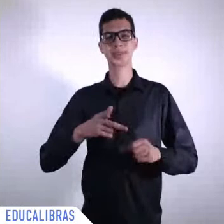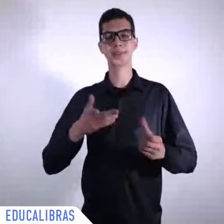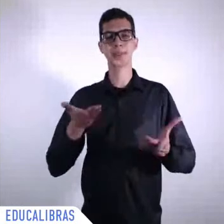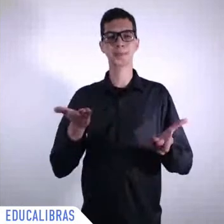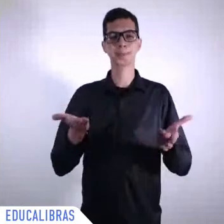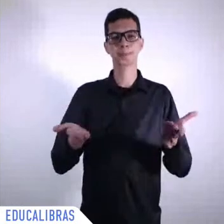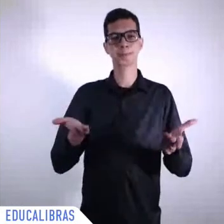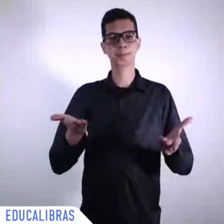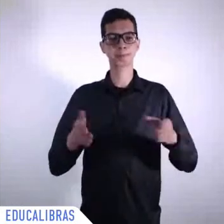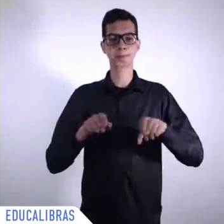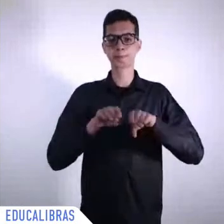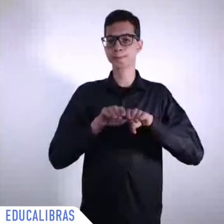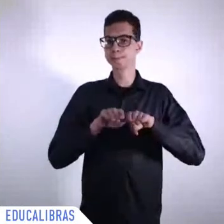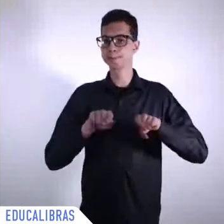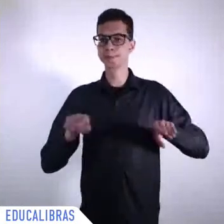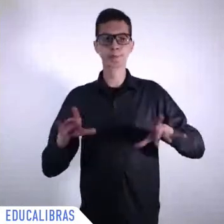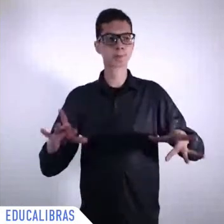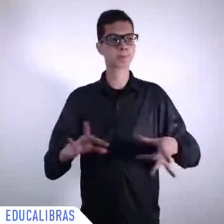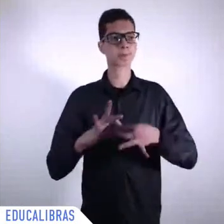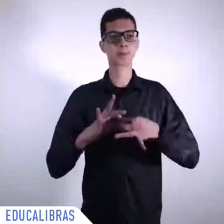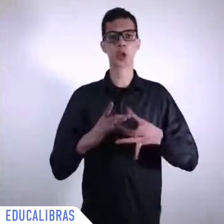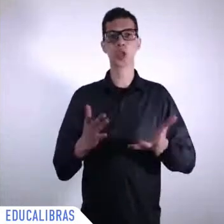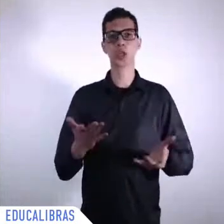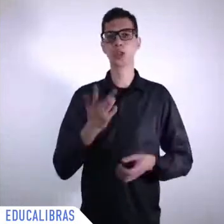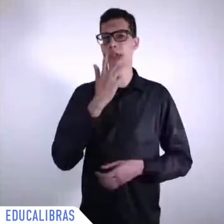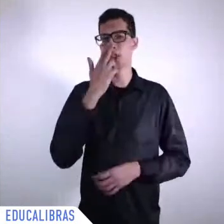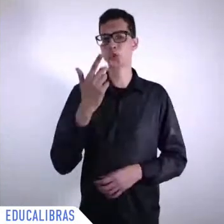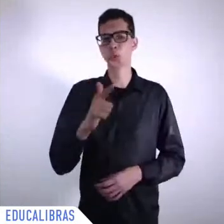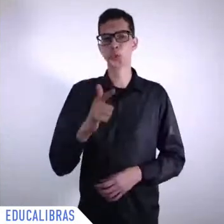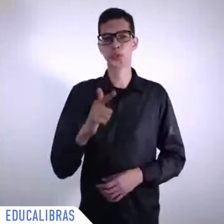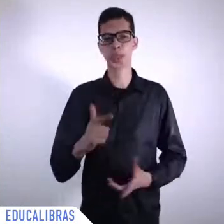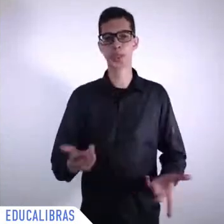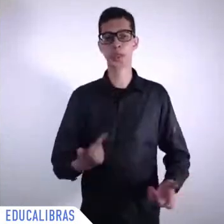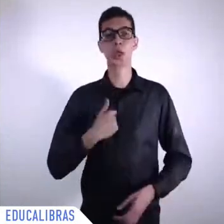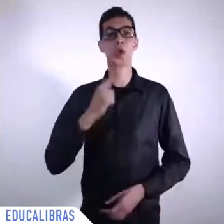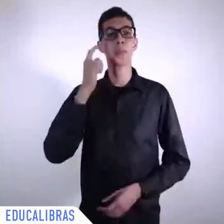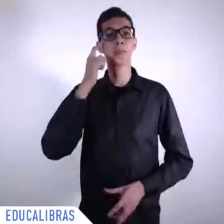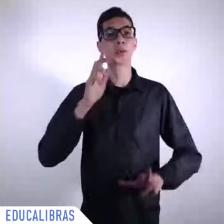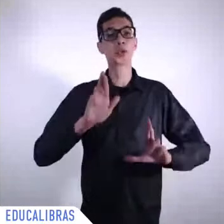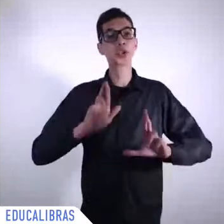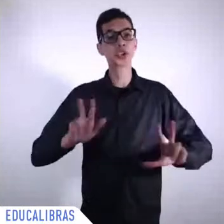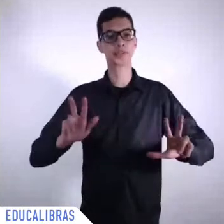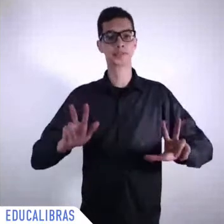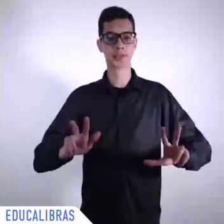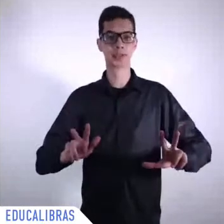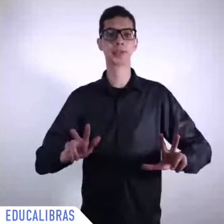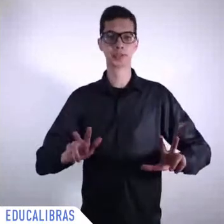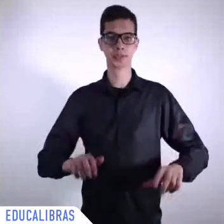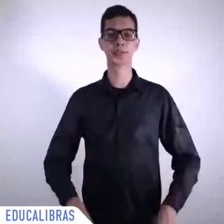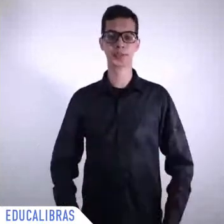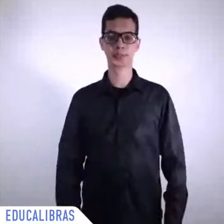disposition quite apart from the effects that it will have in world geopolitics it will be a good example